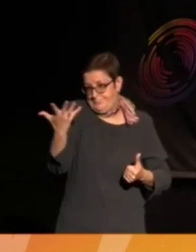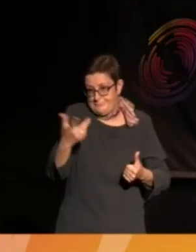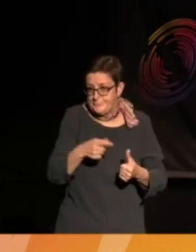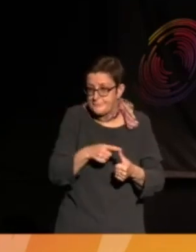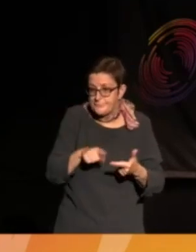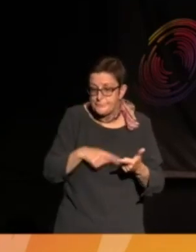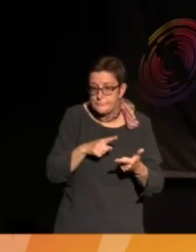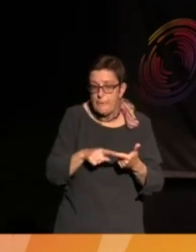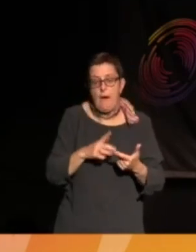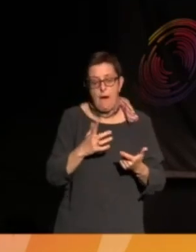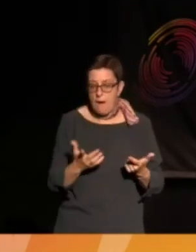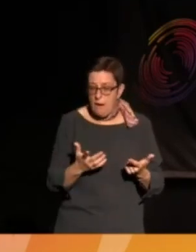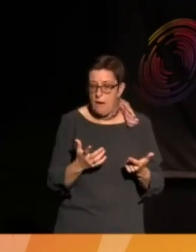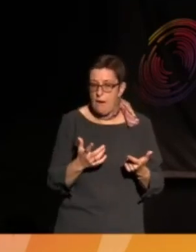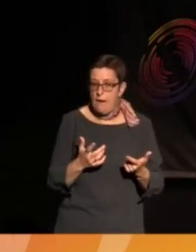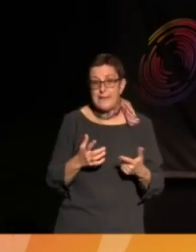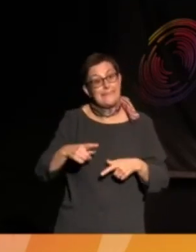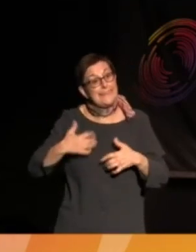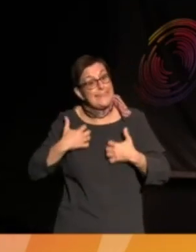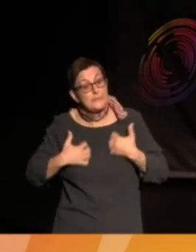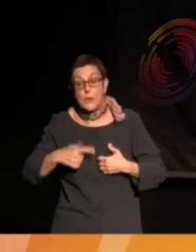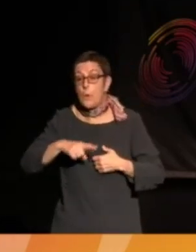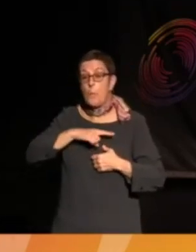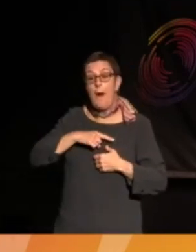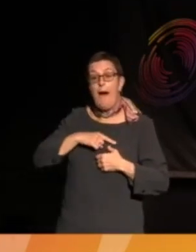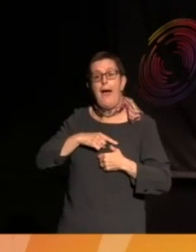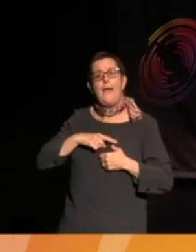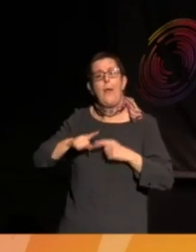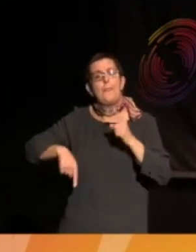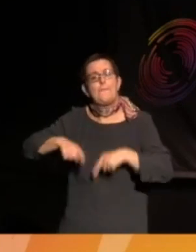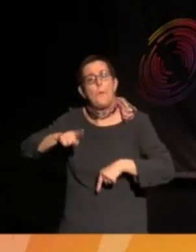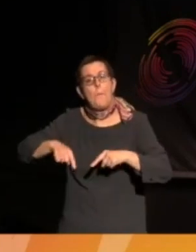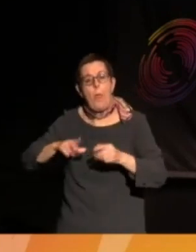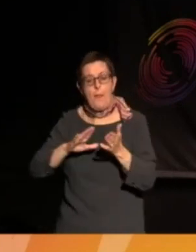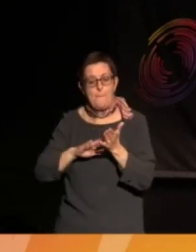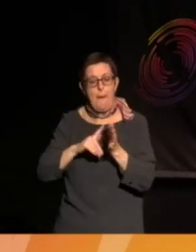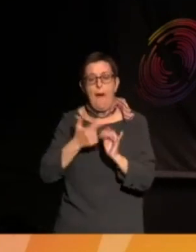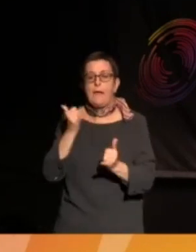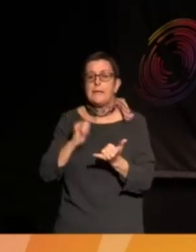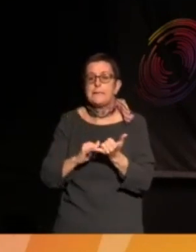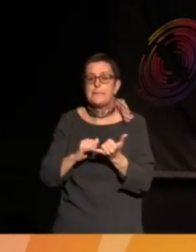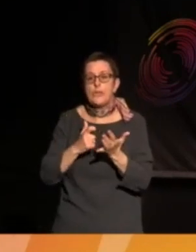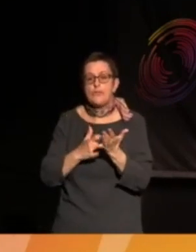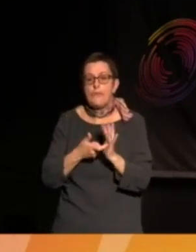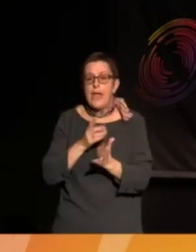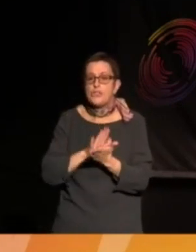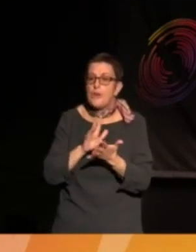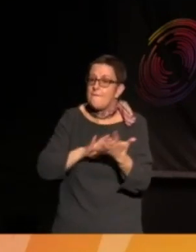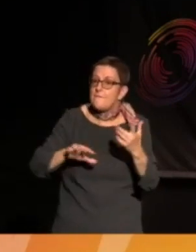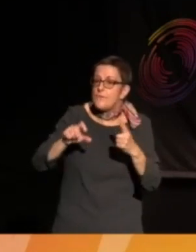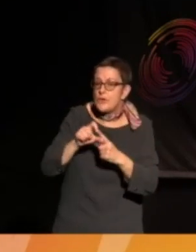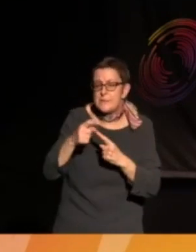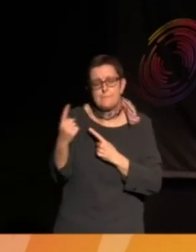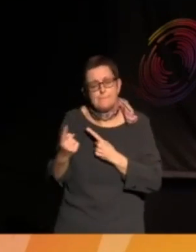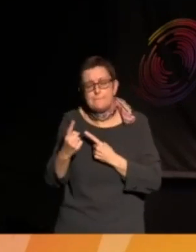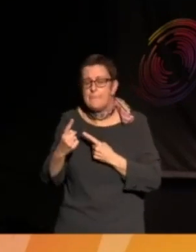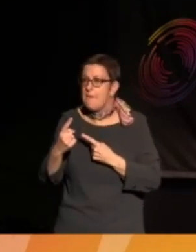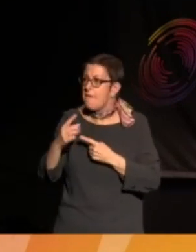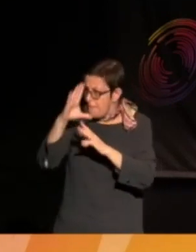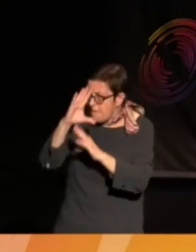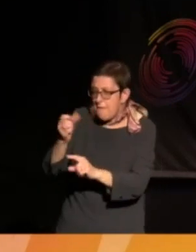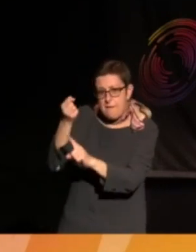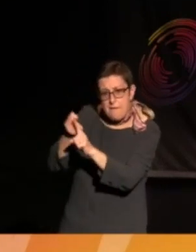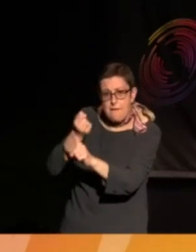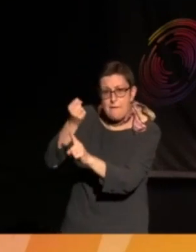that it's taken a footballer to be that voice to the government, rather than what I was saying before about, you know, this